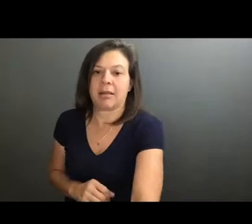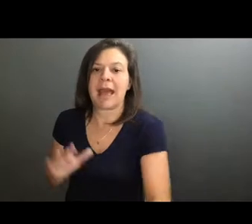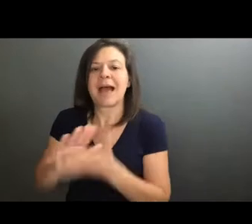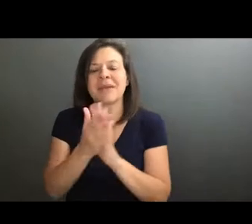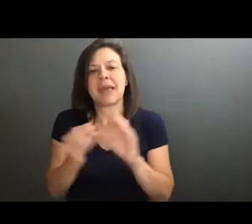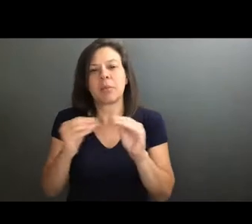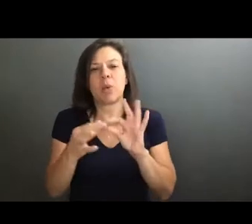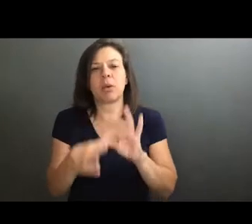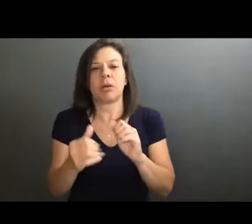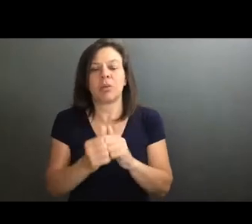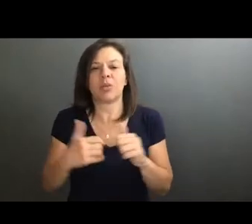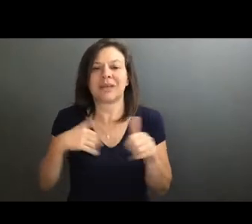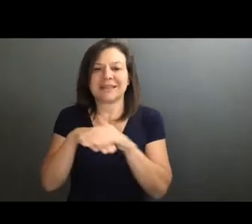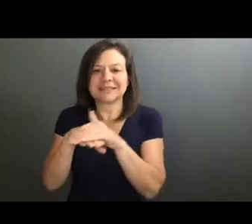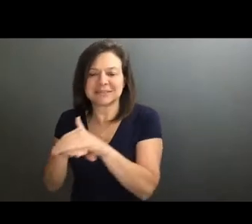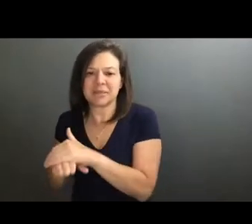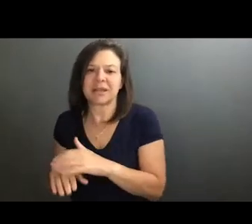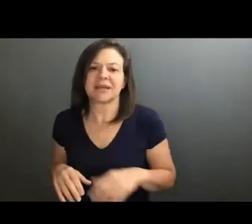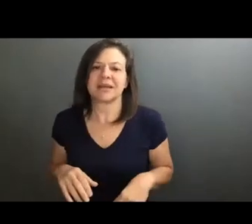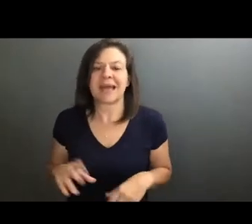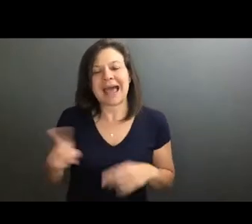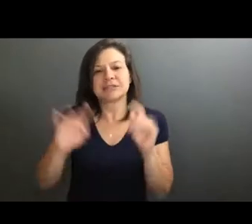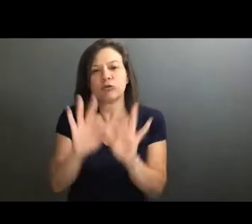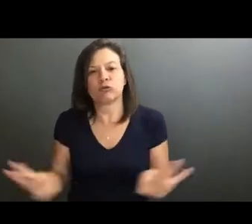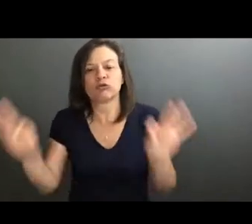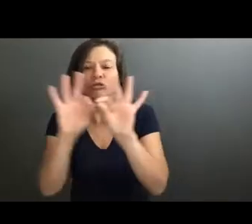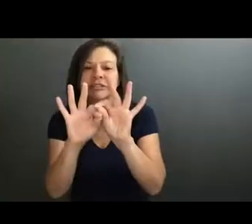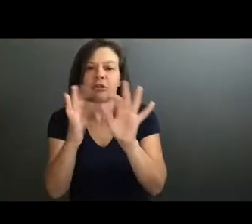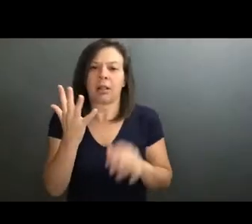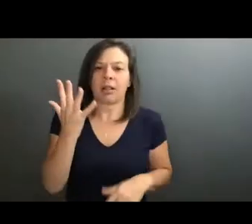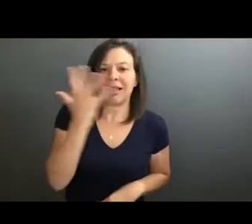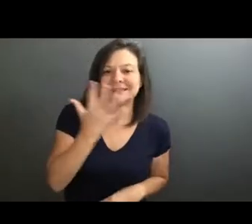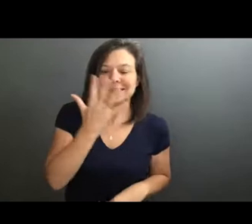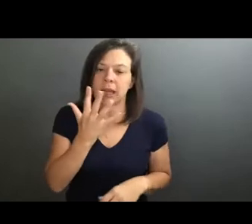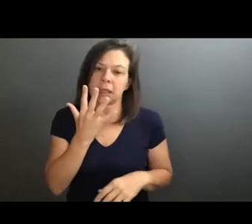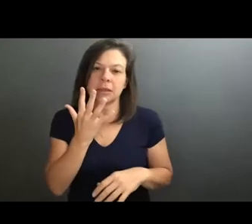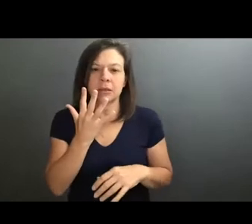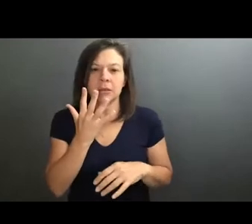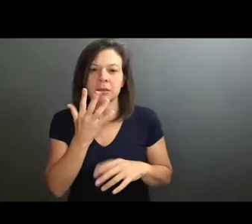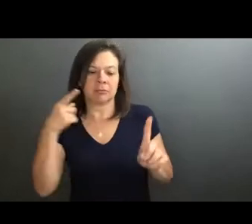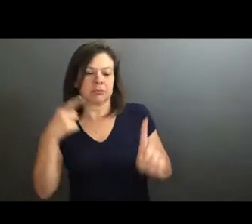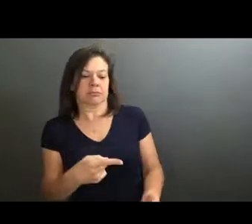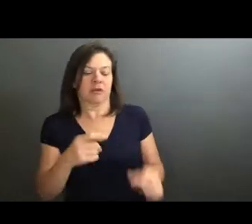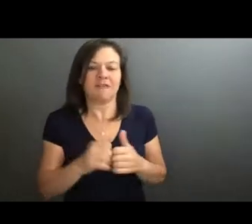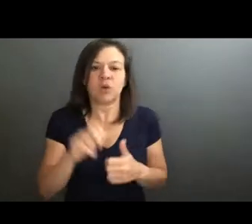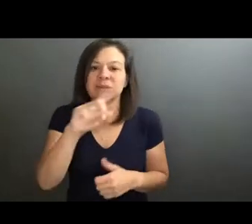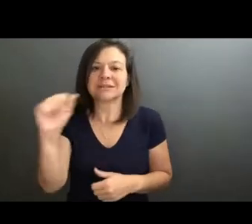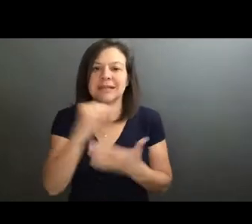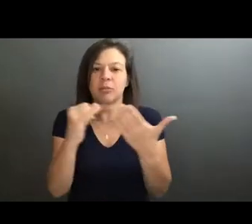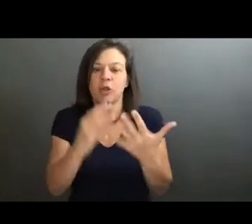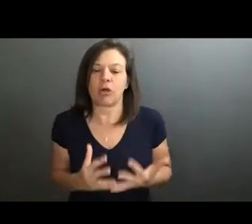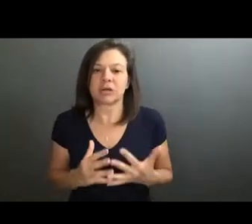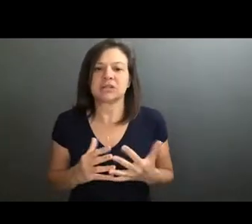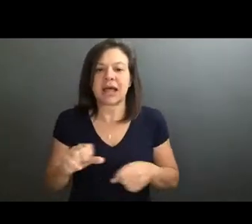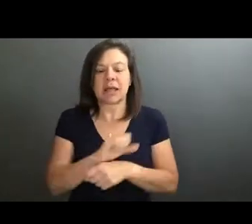accessibility as like kind of a crucial aesthetic, I would say underpinning for disabled artists and works really